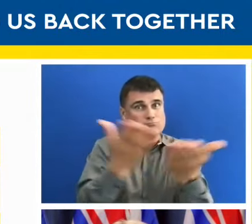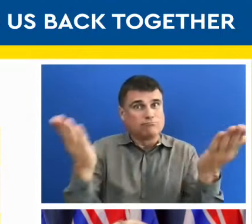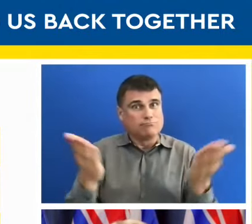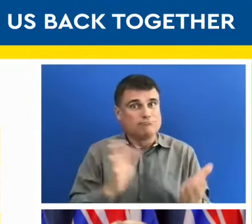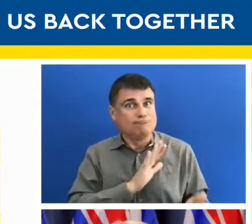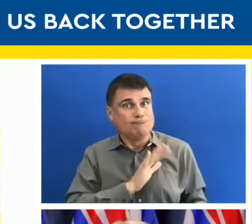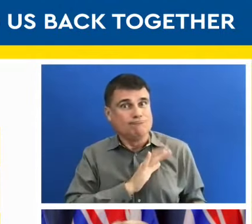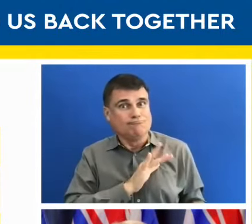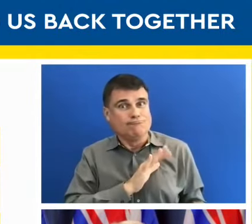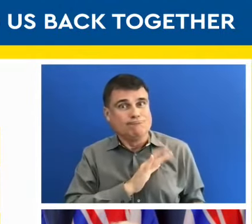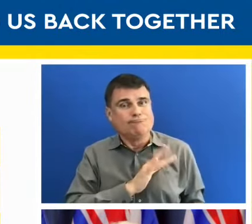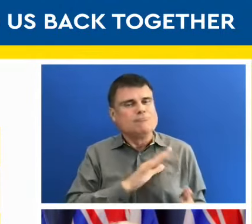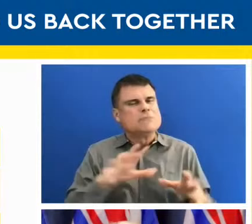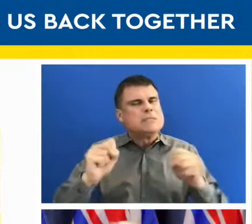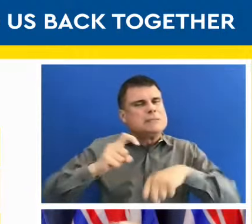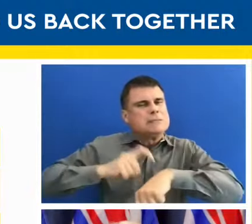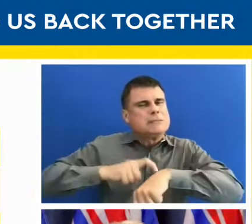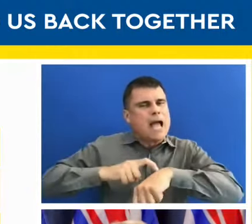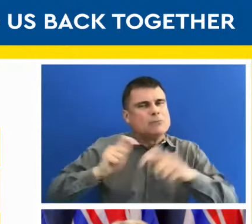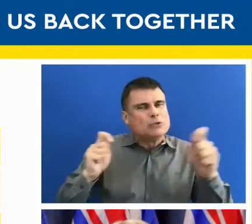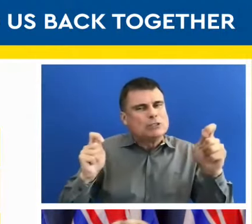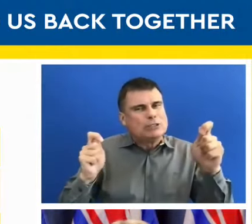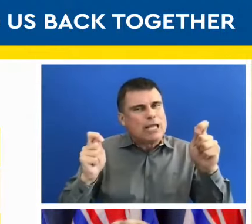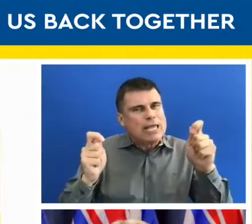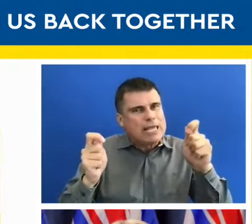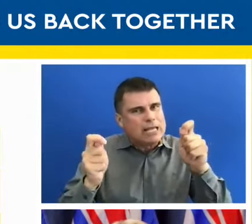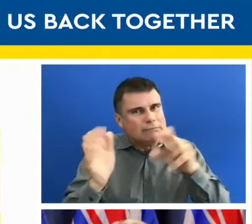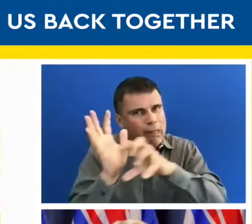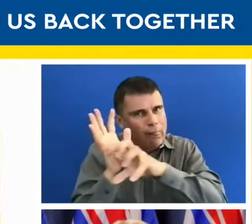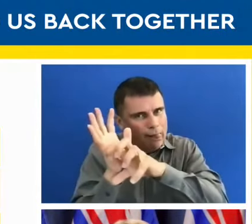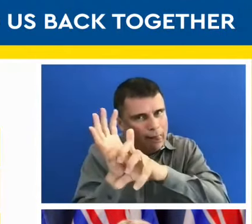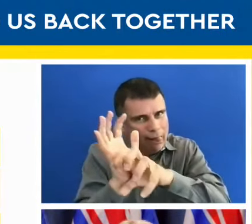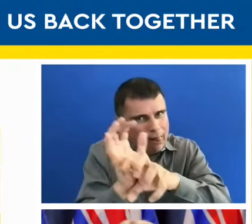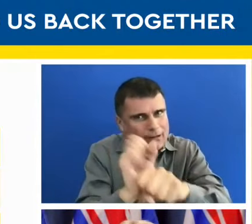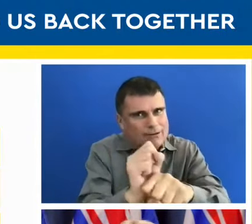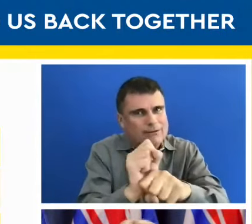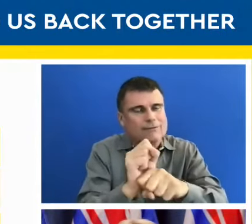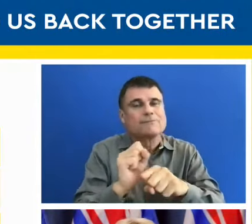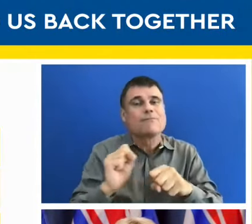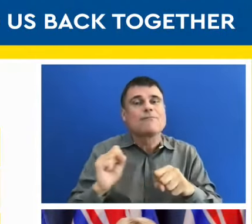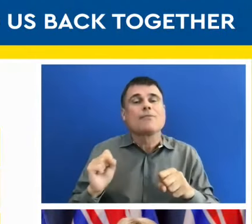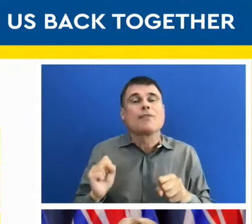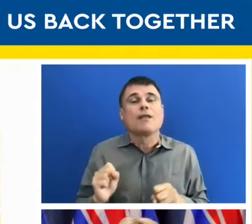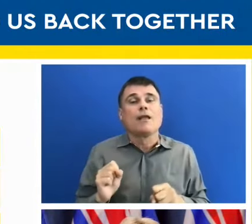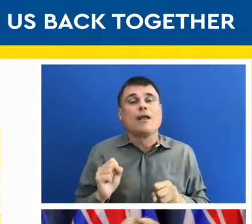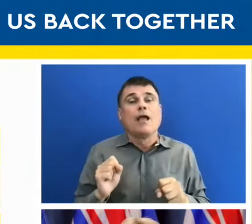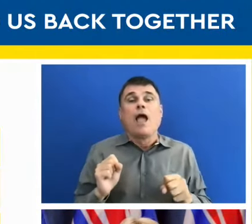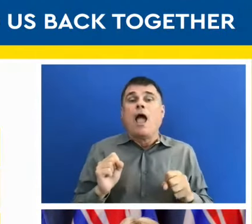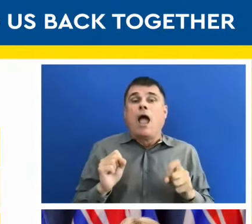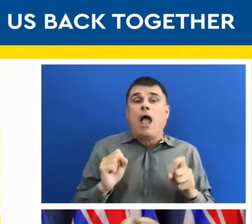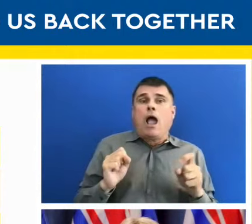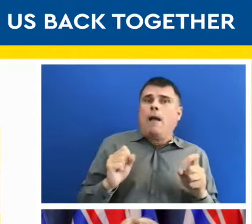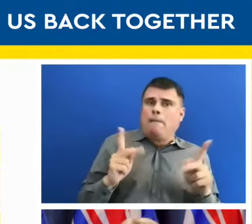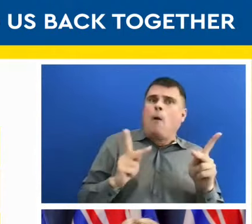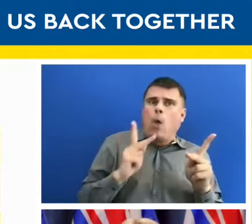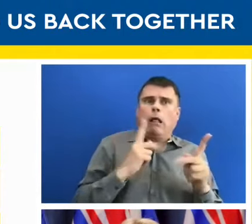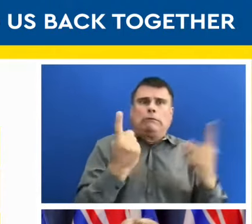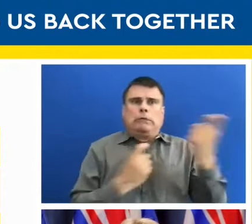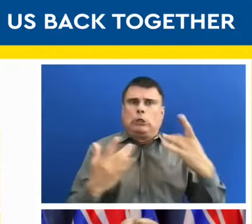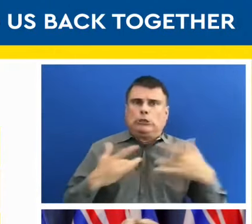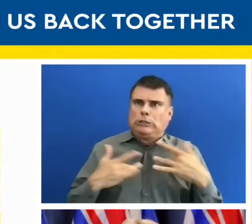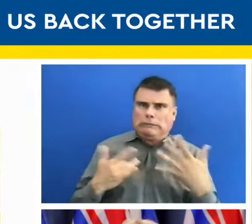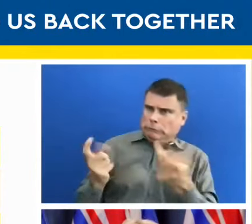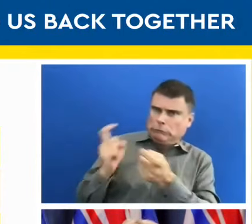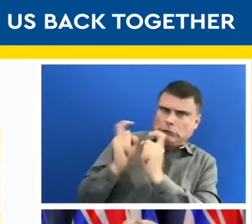get there. We know that every time we make changes, there's questions. And there's lots of concerns. And there's lots of questions that people